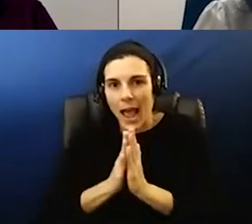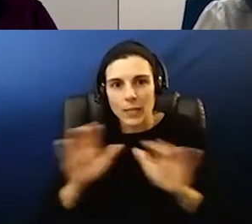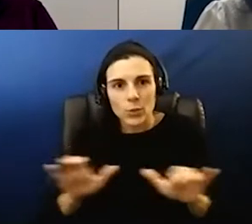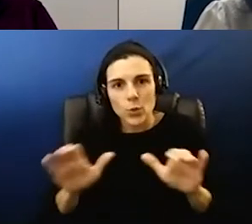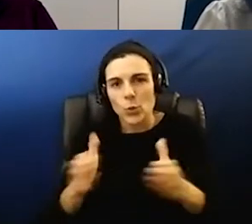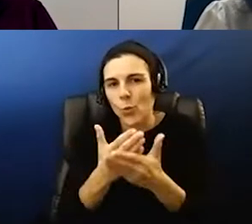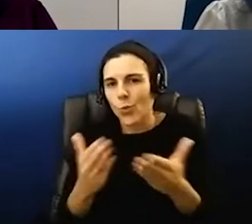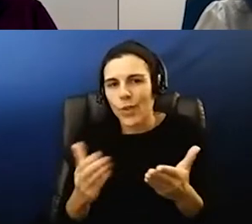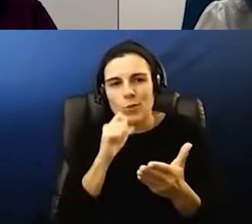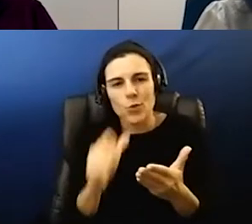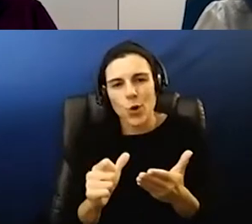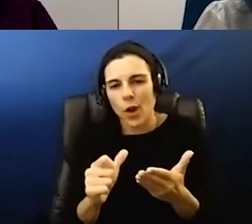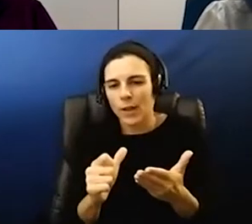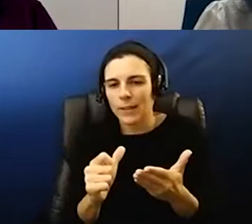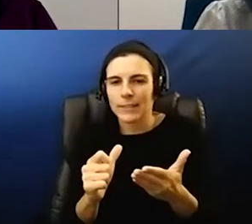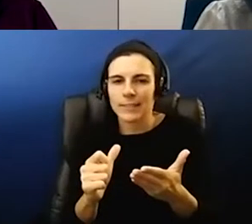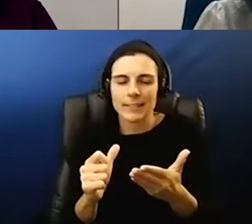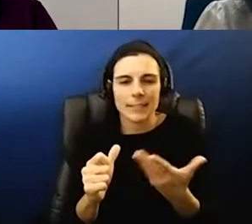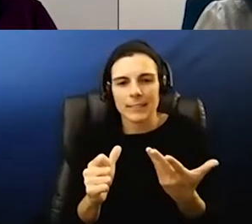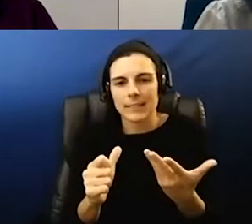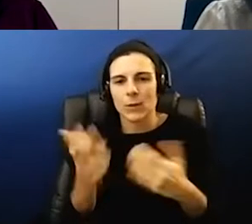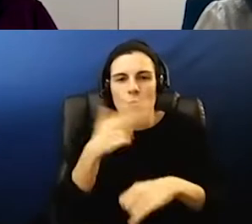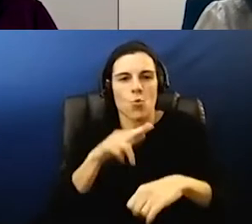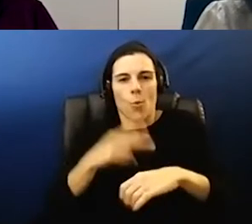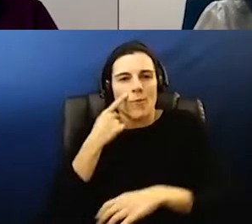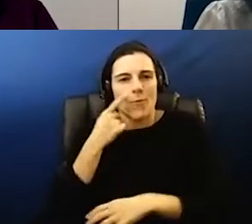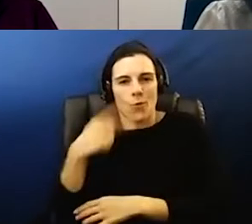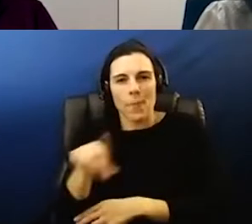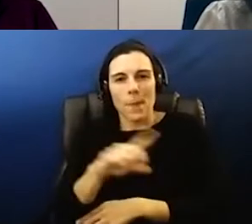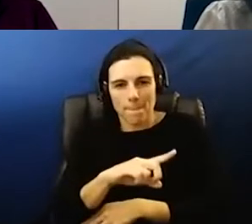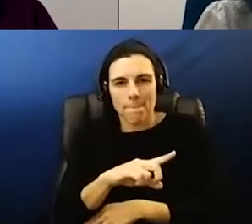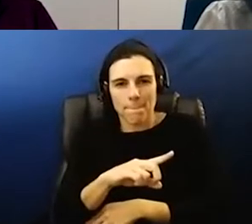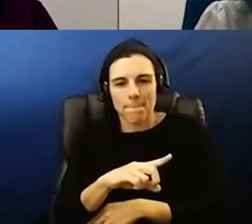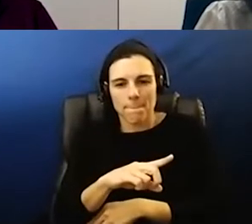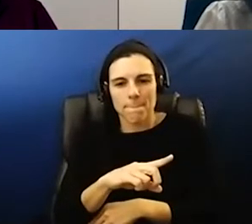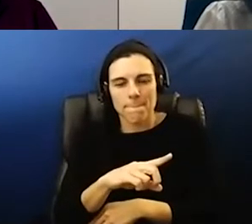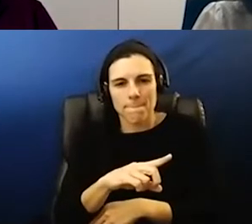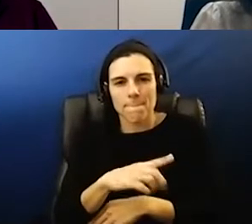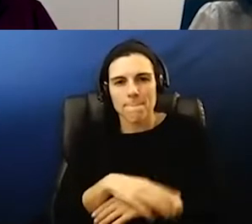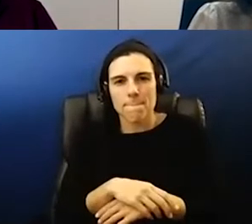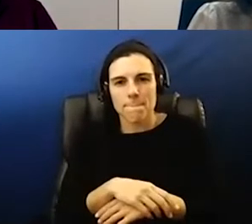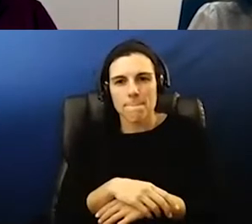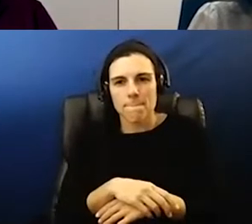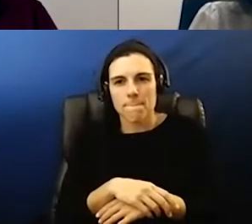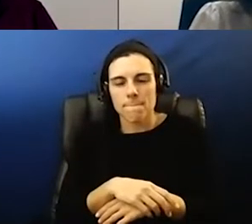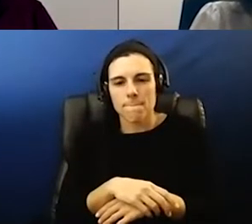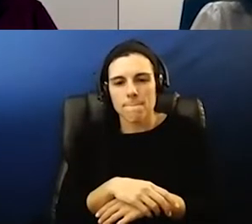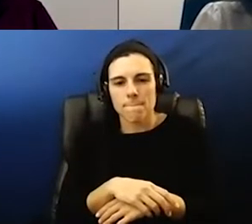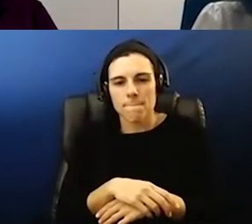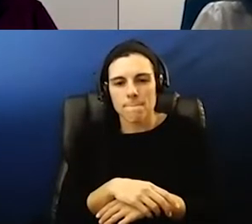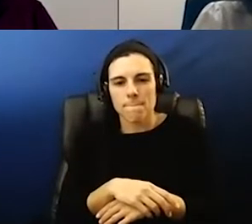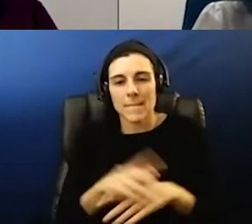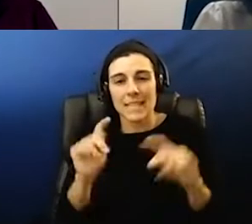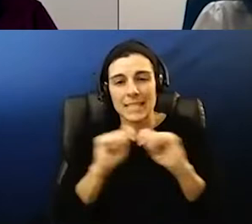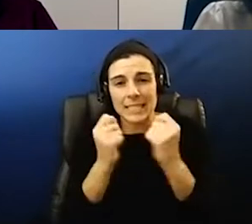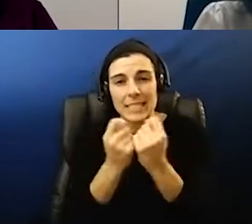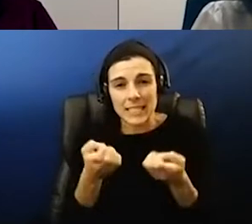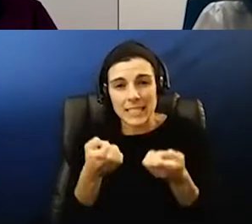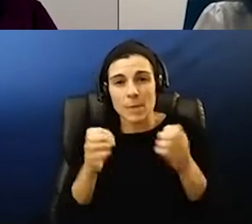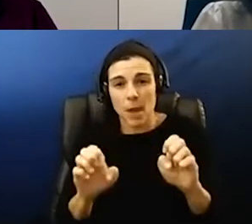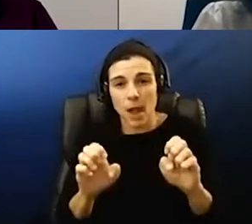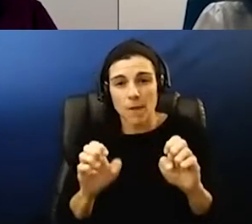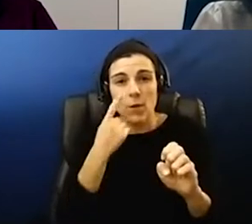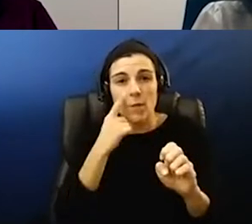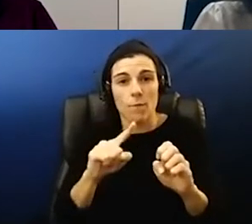um are larger than what we'd normally do so i just want to point out it is a uh it is a team effort to make all of this